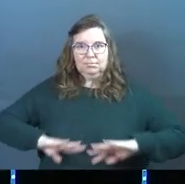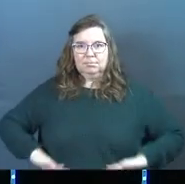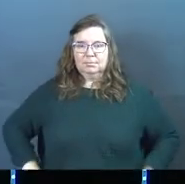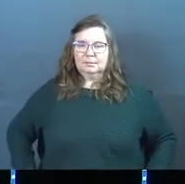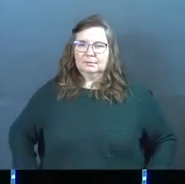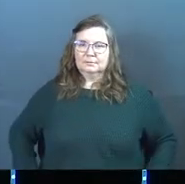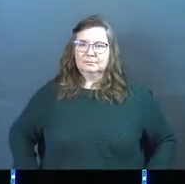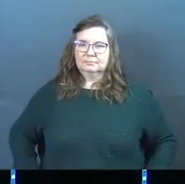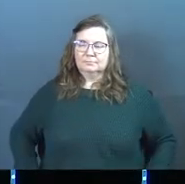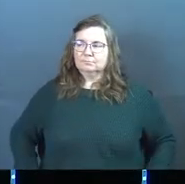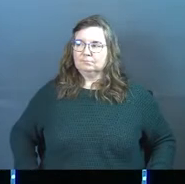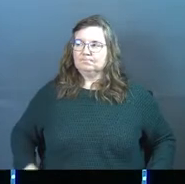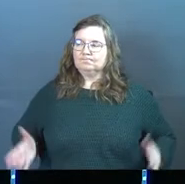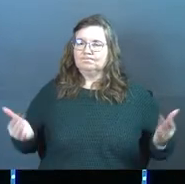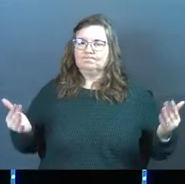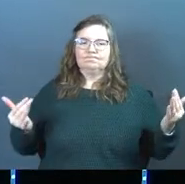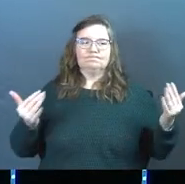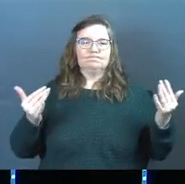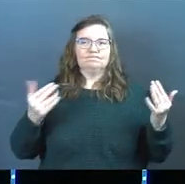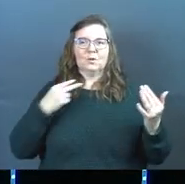I think you've put your weapons down.